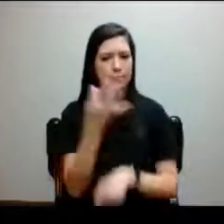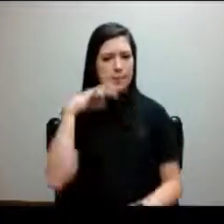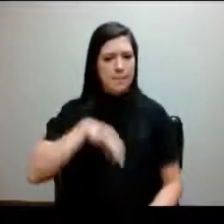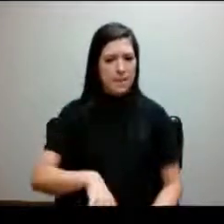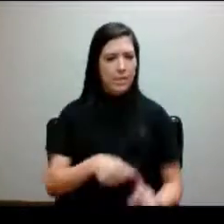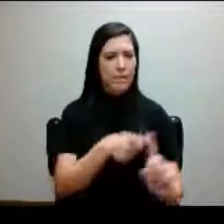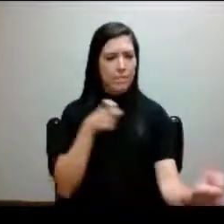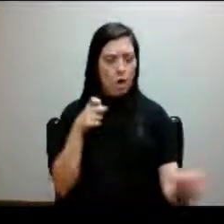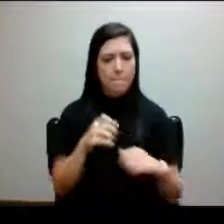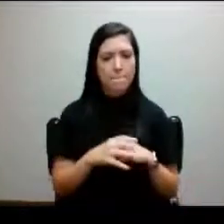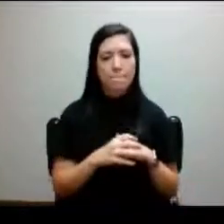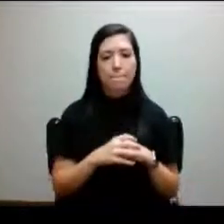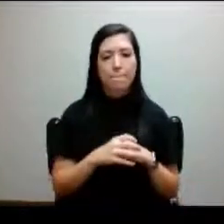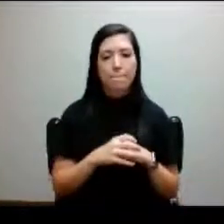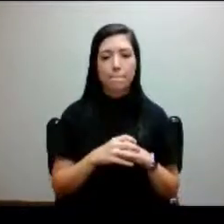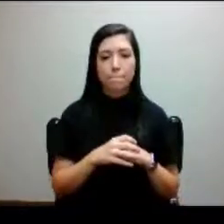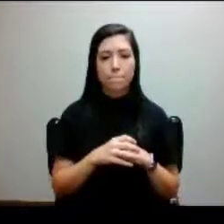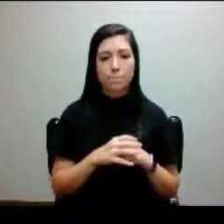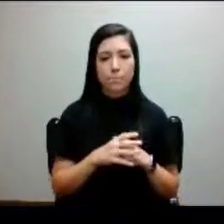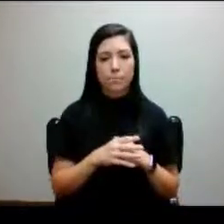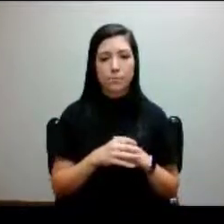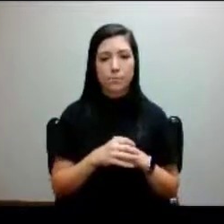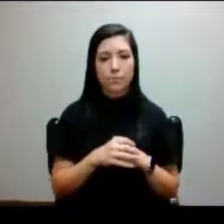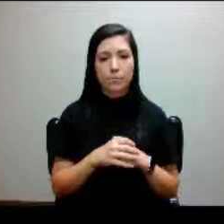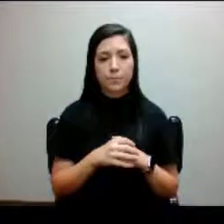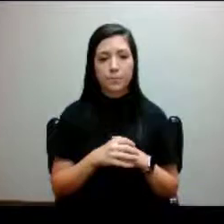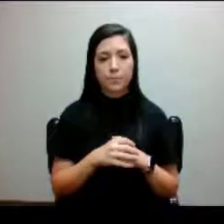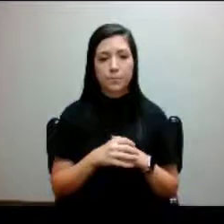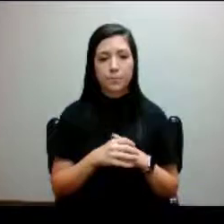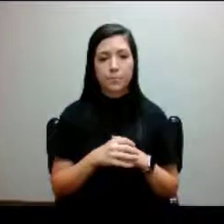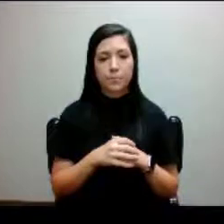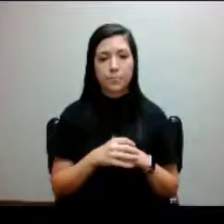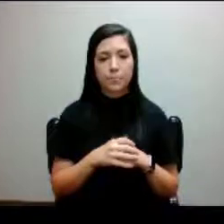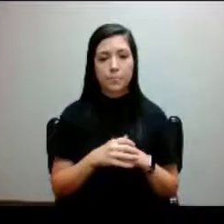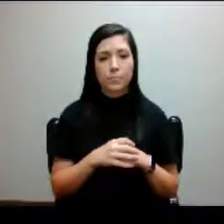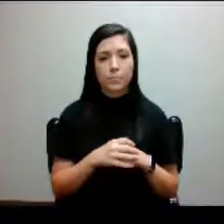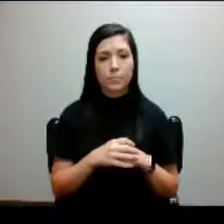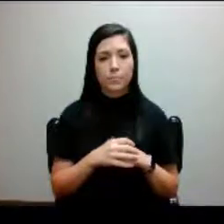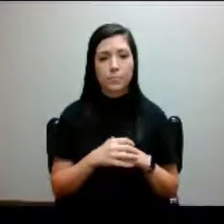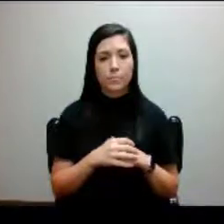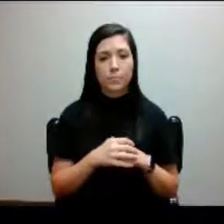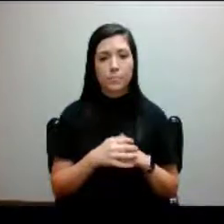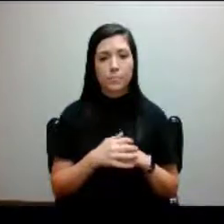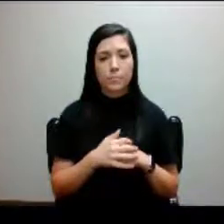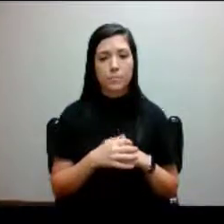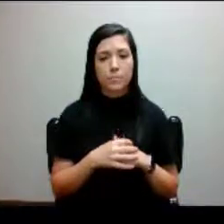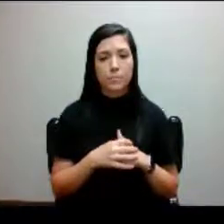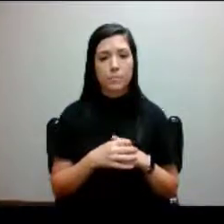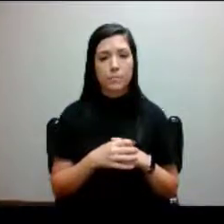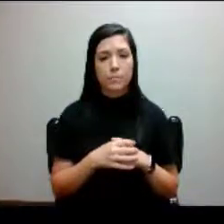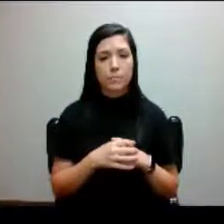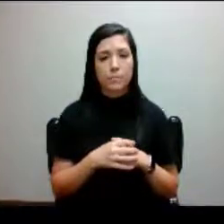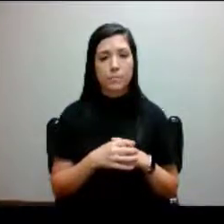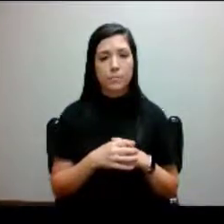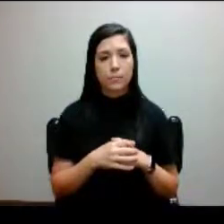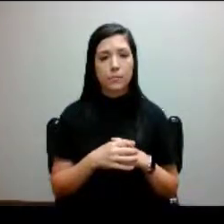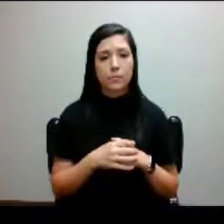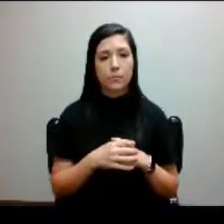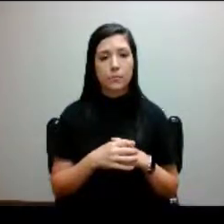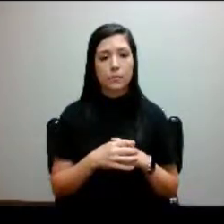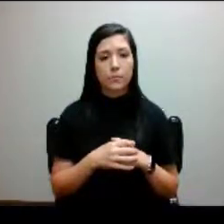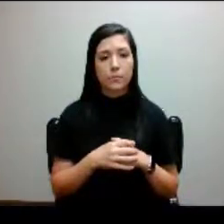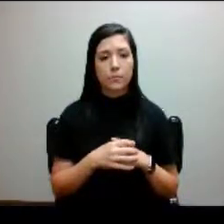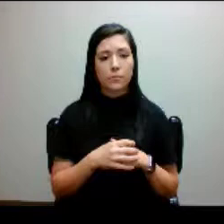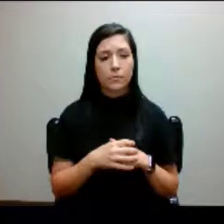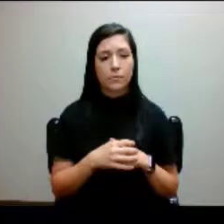The SAR office is student accessibility resources. It helps students with documented disabilities get accommodations for the classes. I